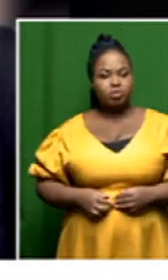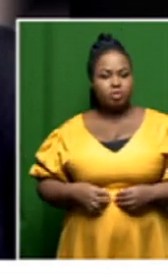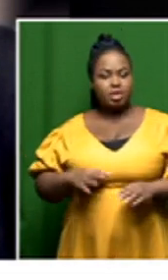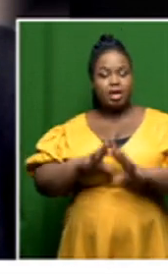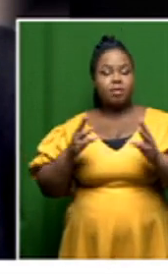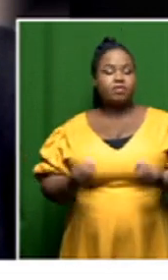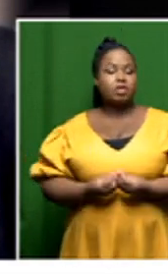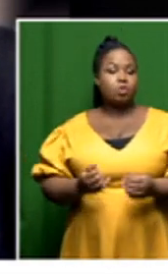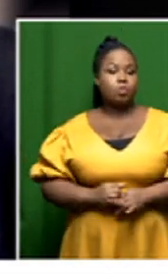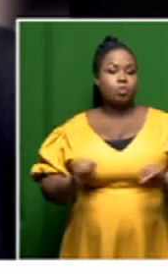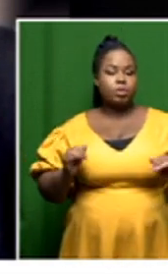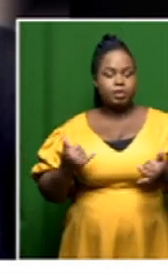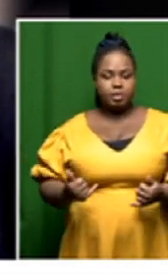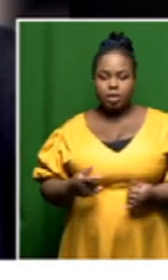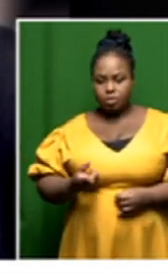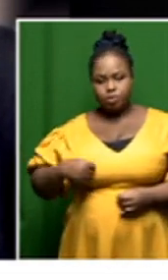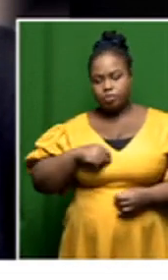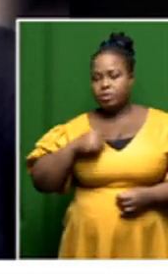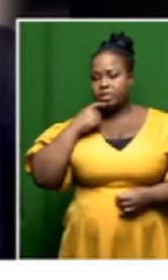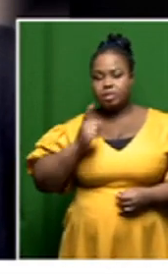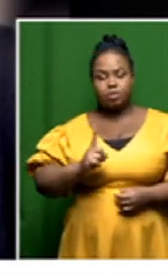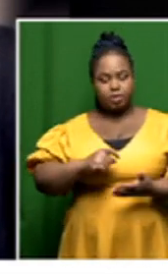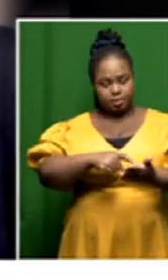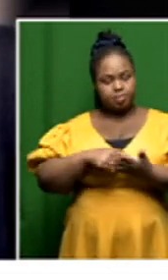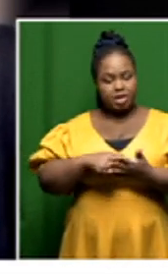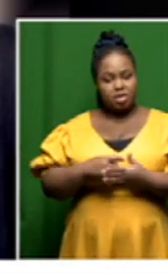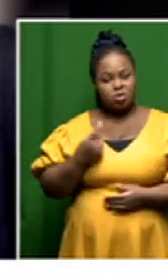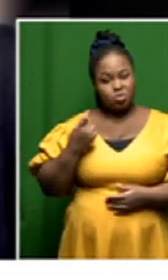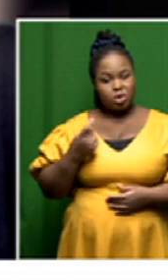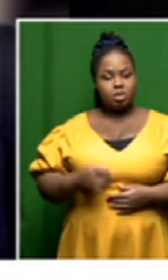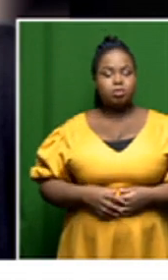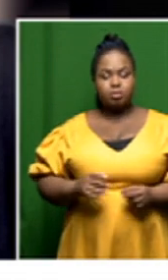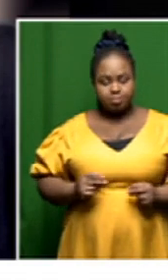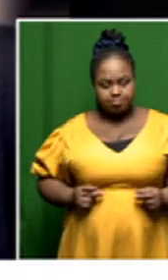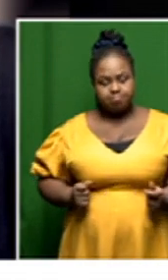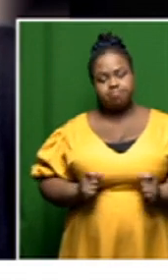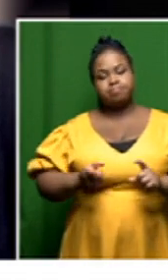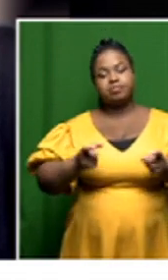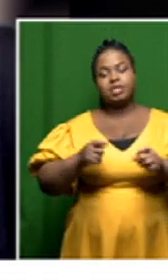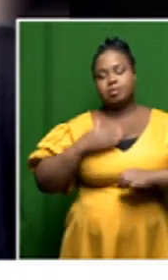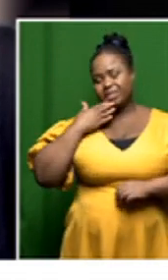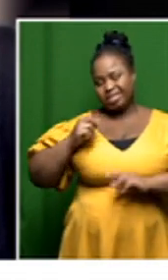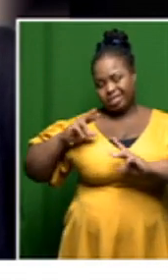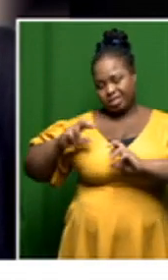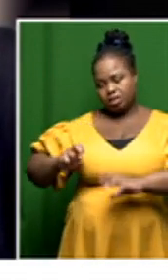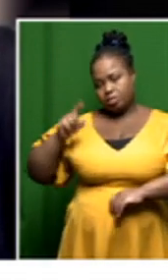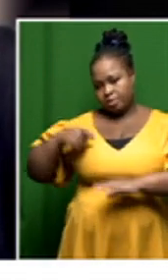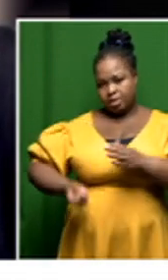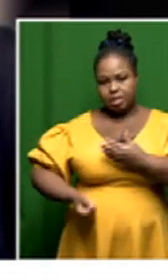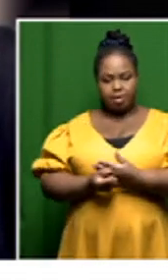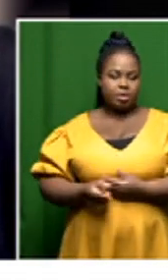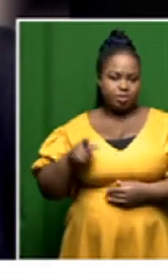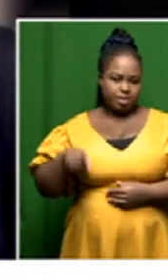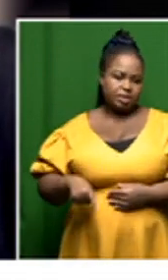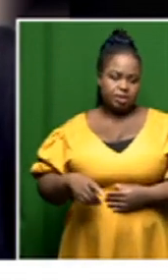a lot worse and so we are saying and our demand is one that the speed with which these investigations are taking place certainly